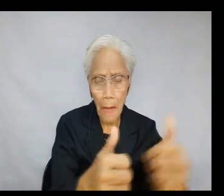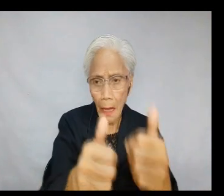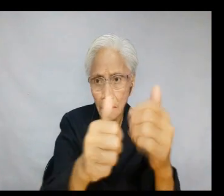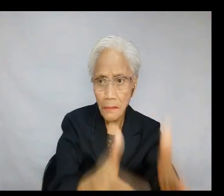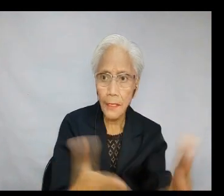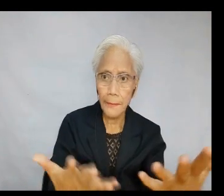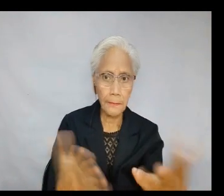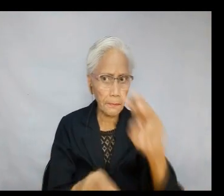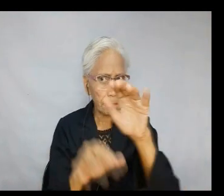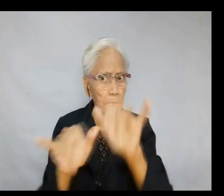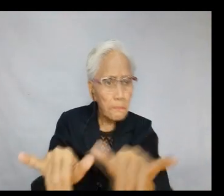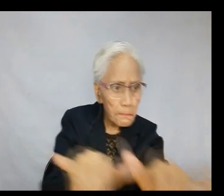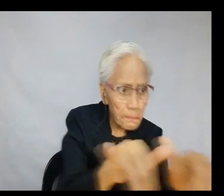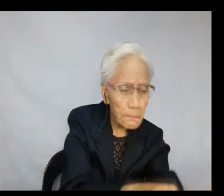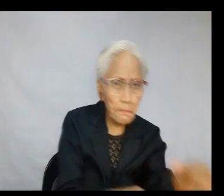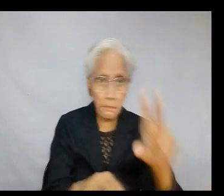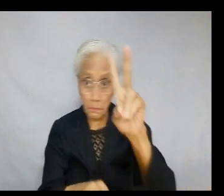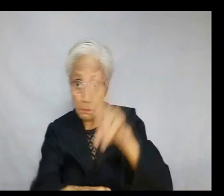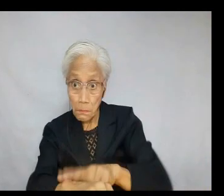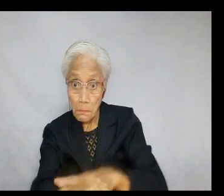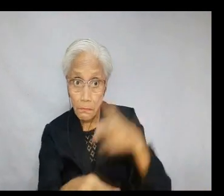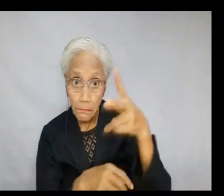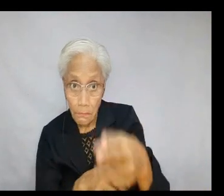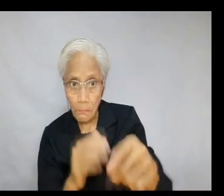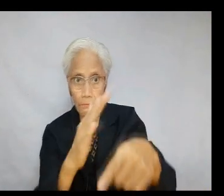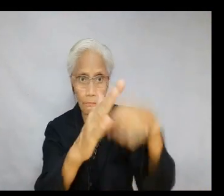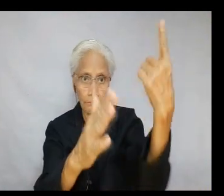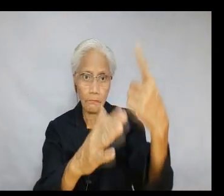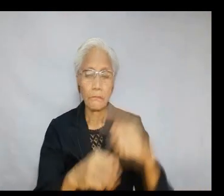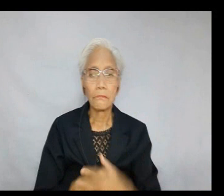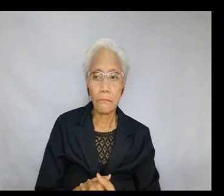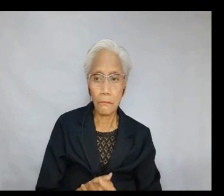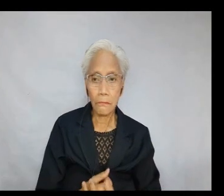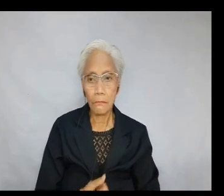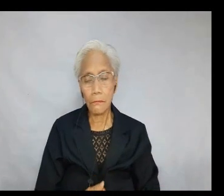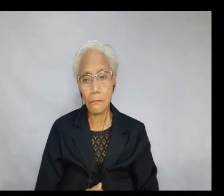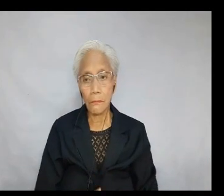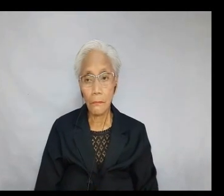the fashionistas who follow this rule of thumb. 10. Measure twice. 11. Cut once.